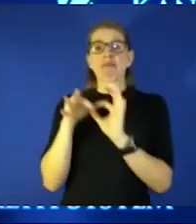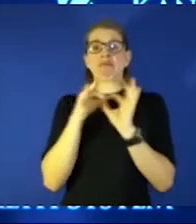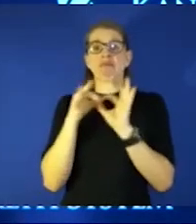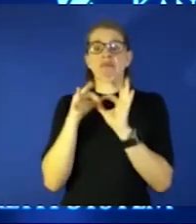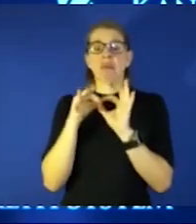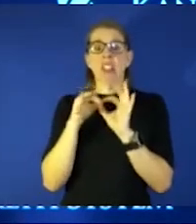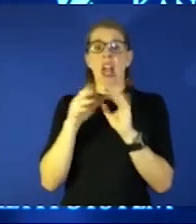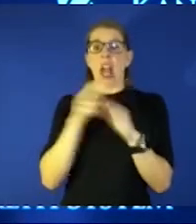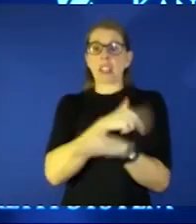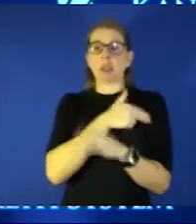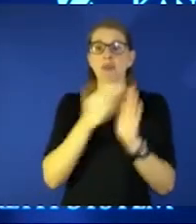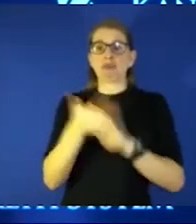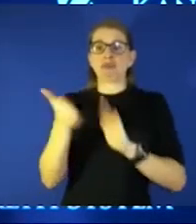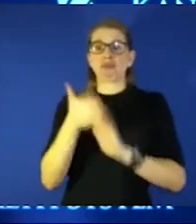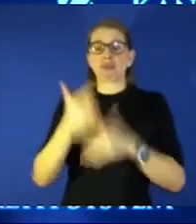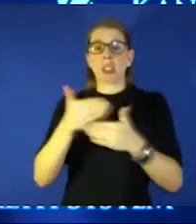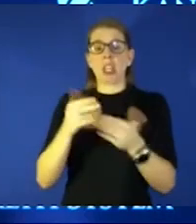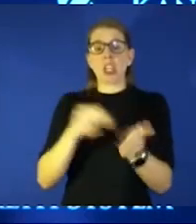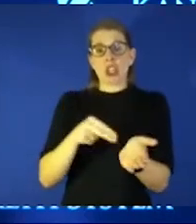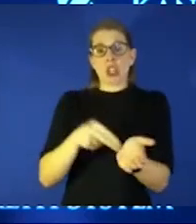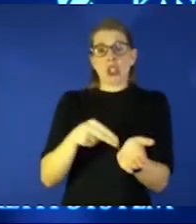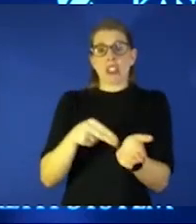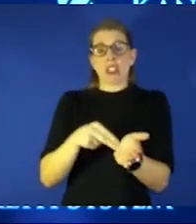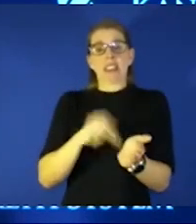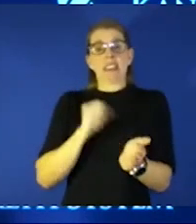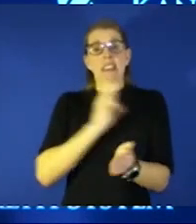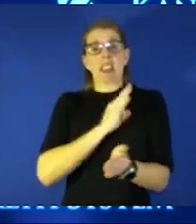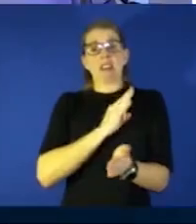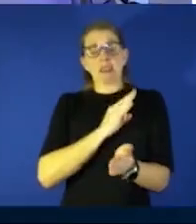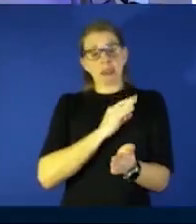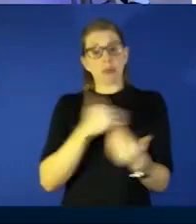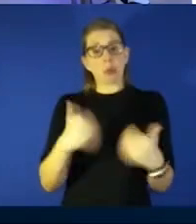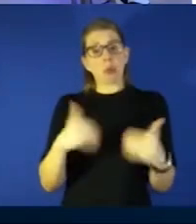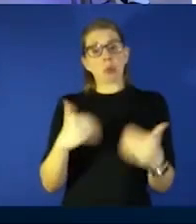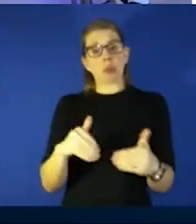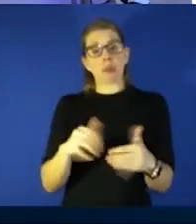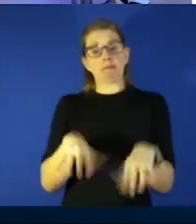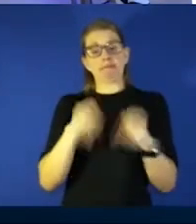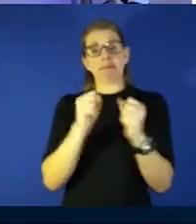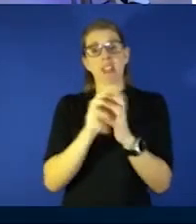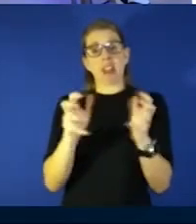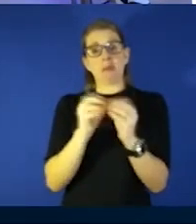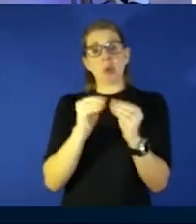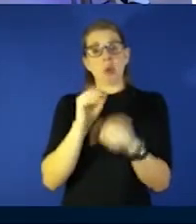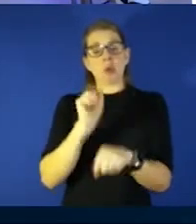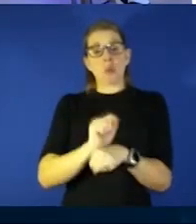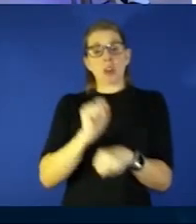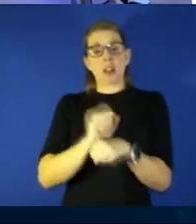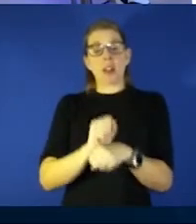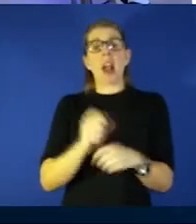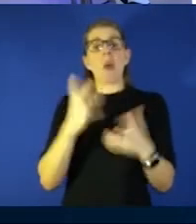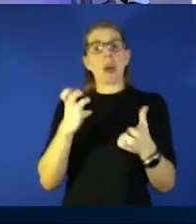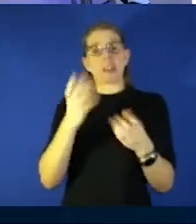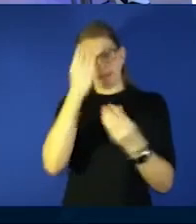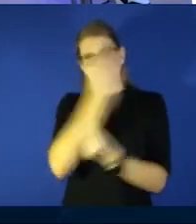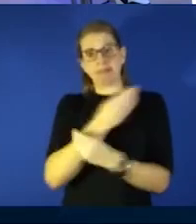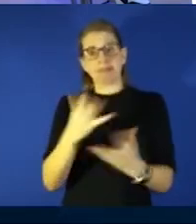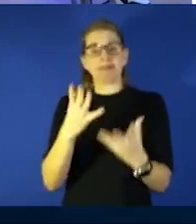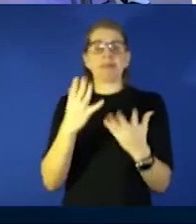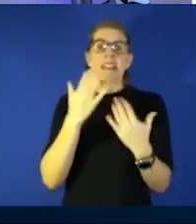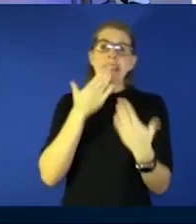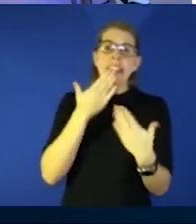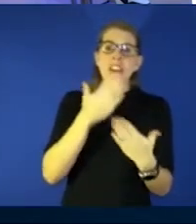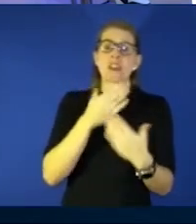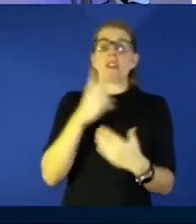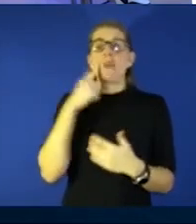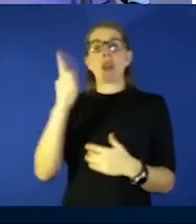more driven by our nursing staff than a lot of other areas so i just have to share those thank yous and those messages from those people who've experienced it for